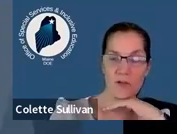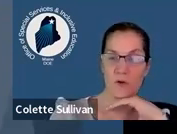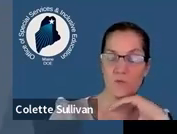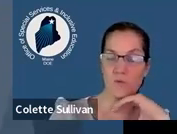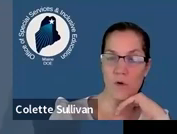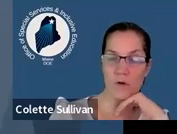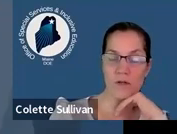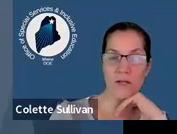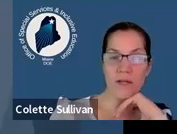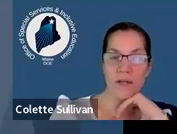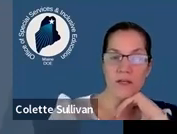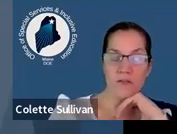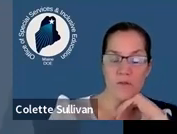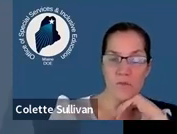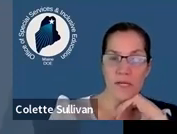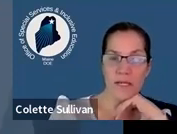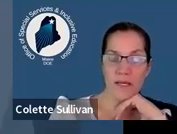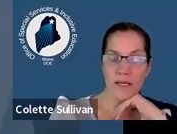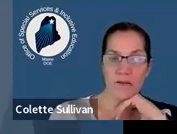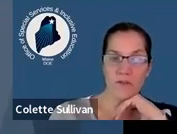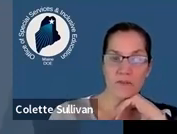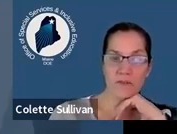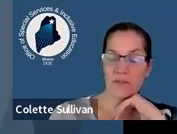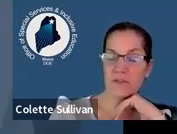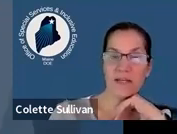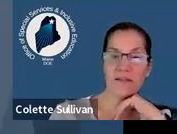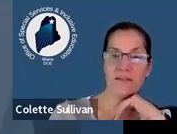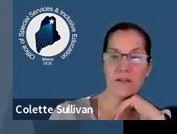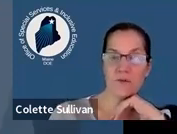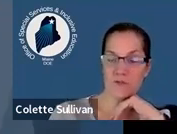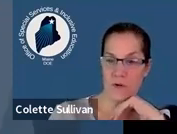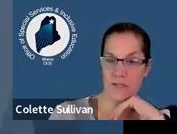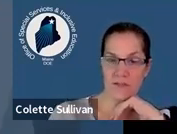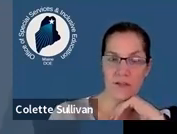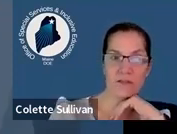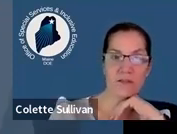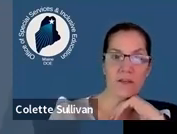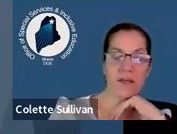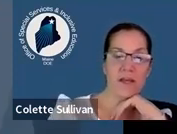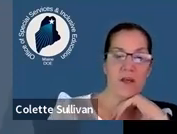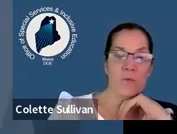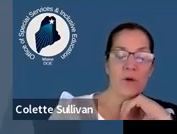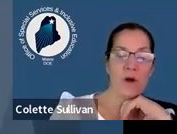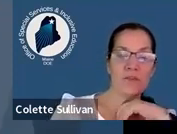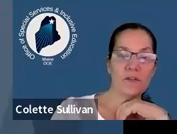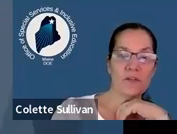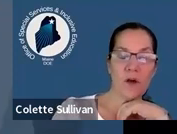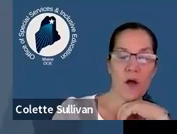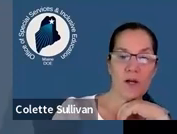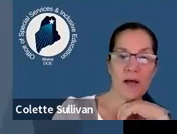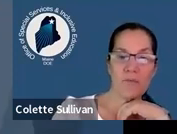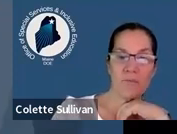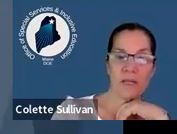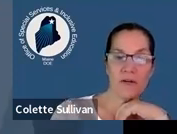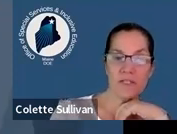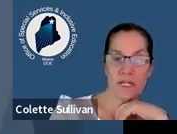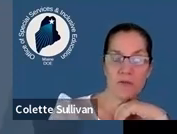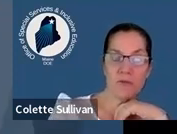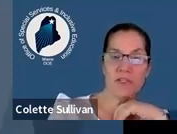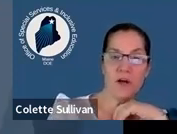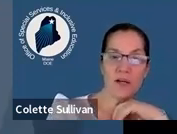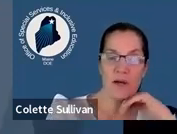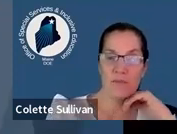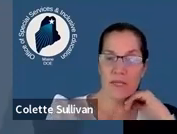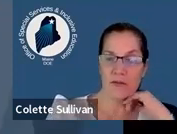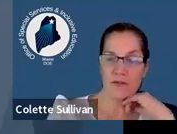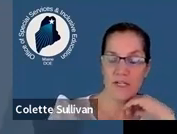SAU and your role so that we just like to see who joins us. We're also going to talk about B-13.